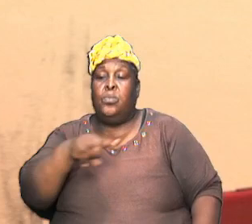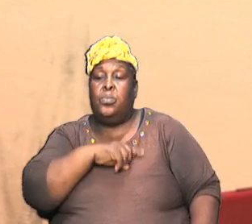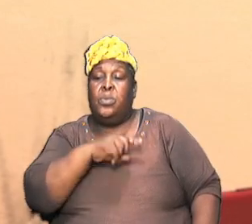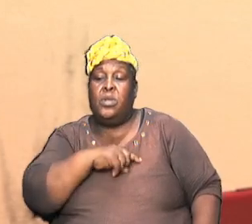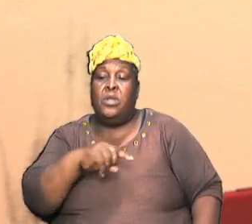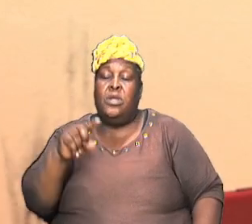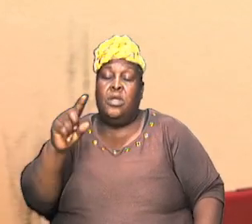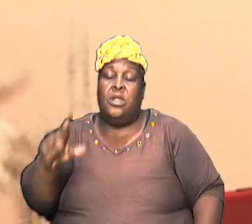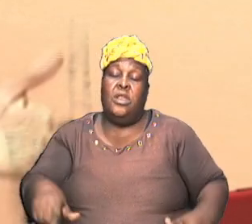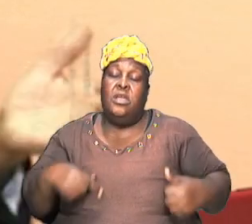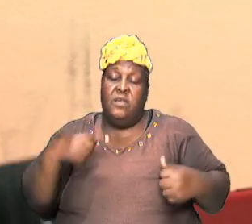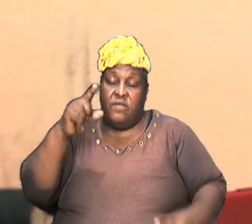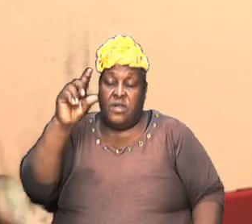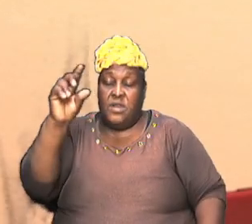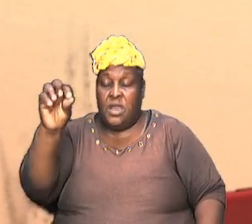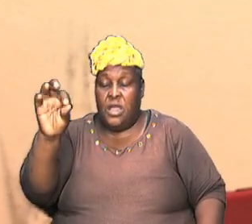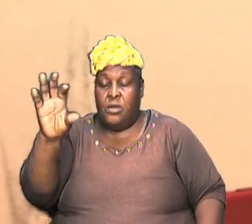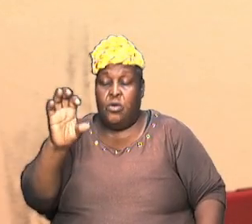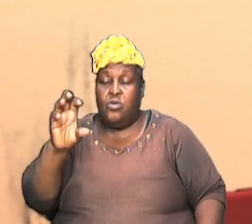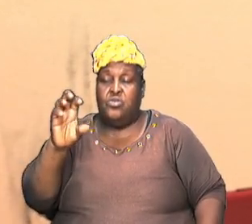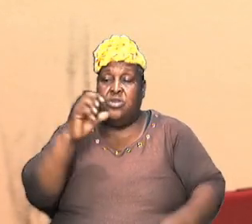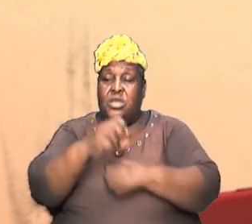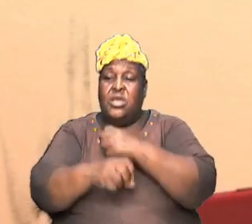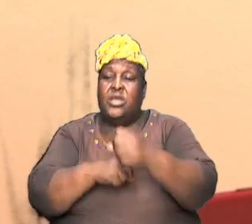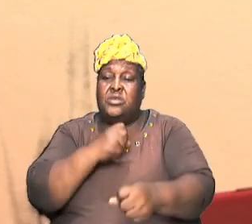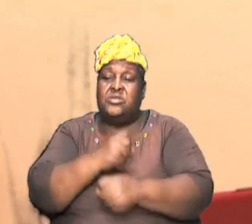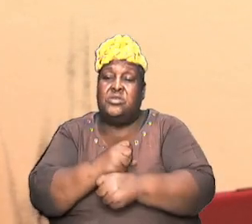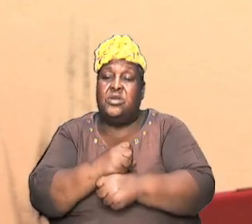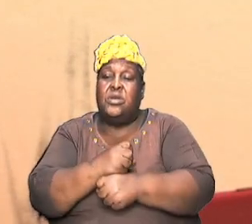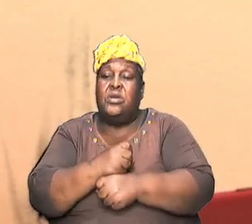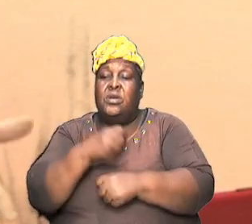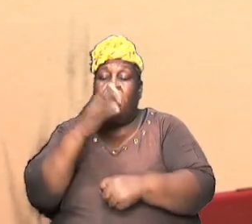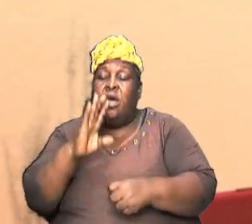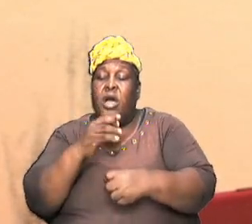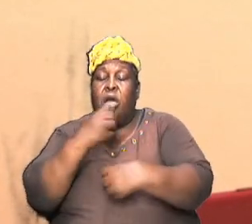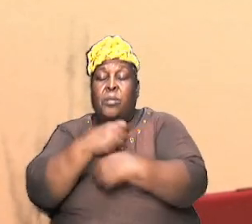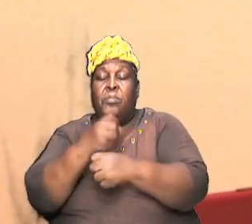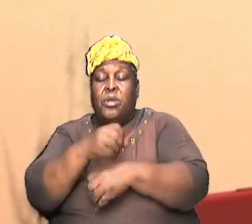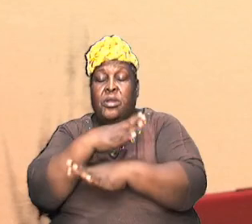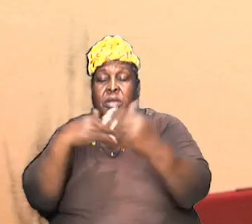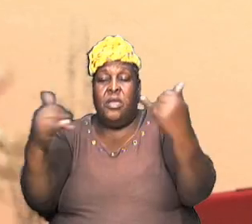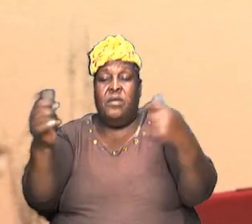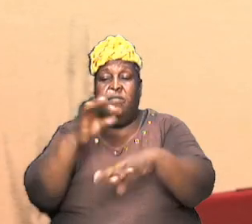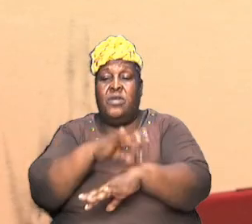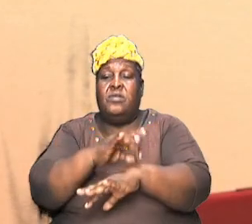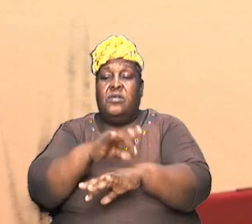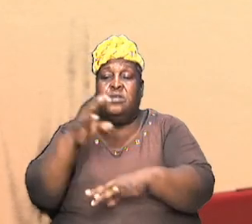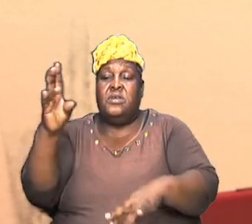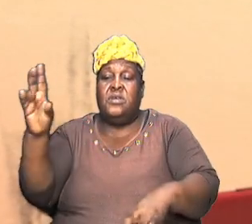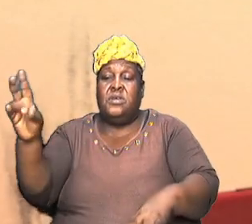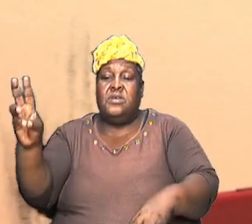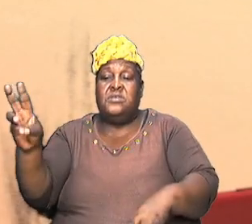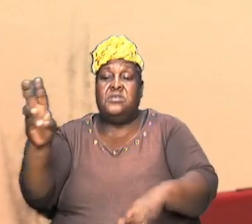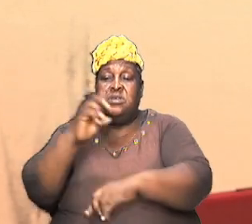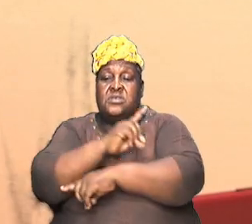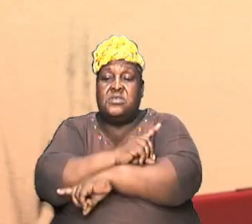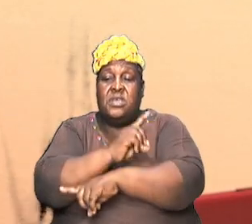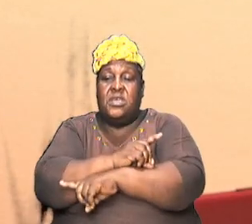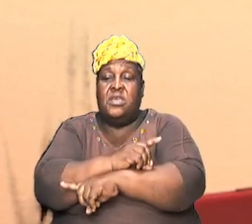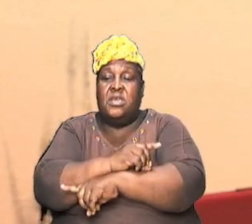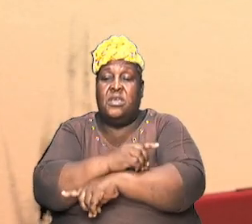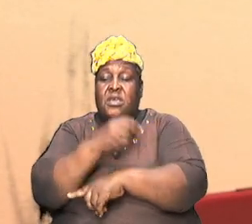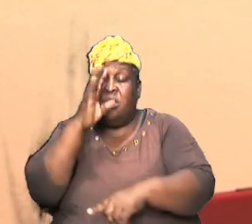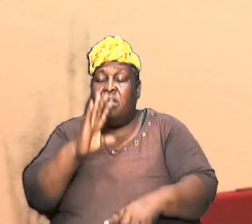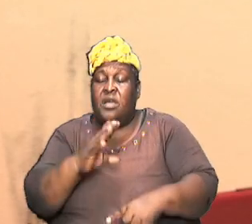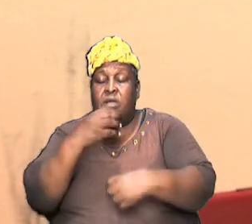years it is 900 literal years and so the Bible said God made the heavens and the earth in six days he could have done it in